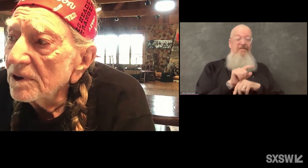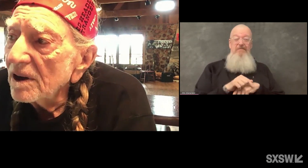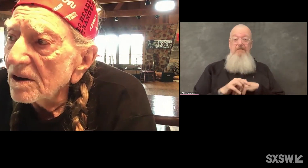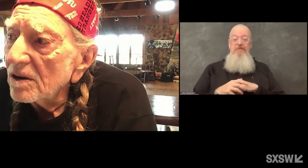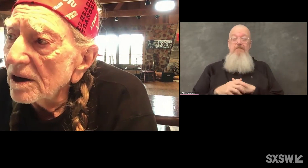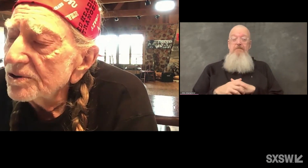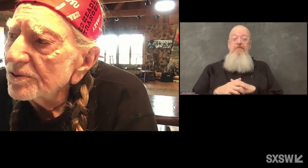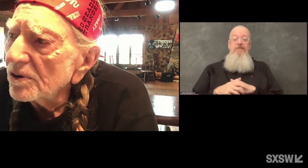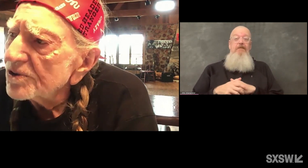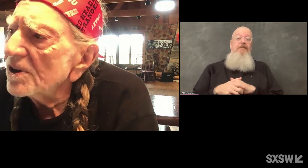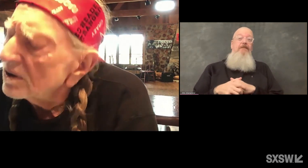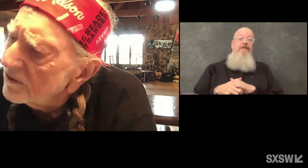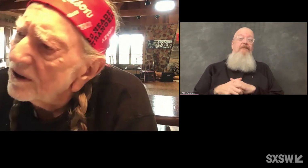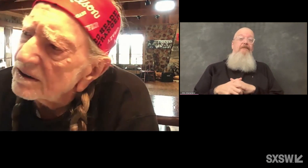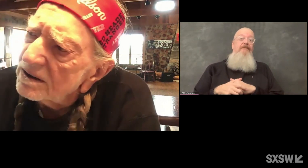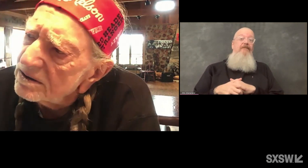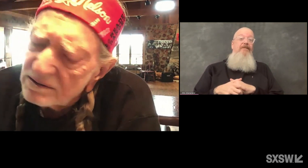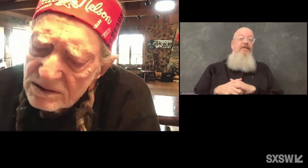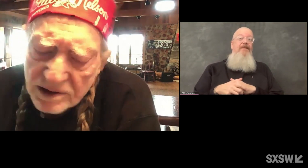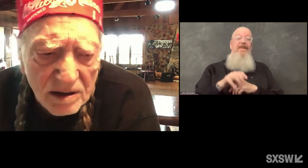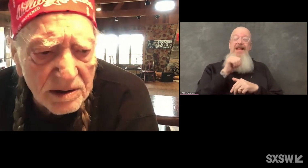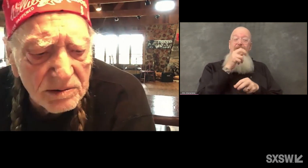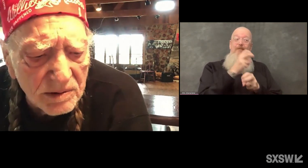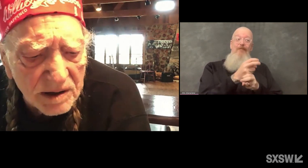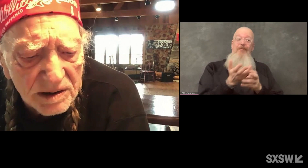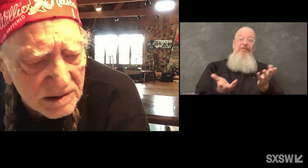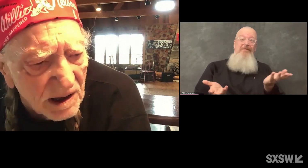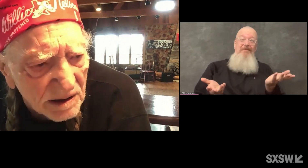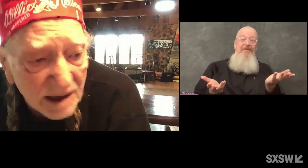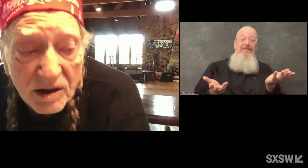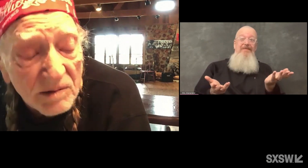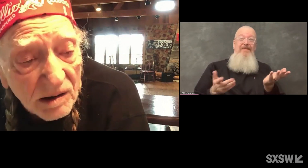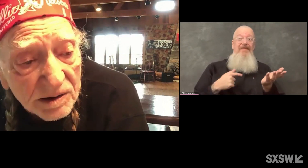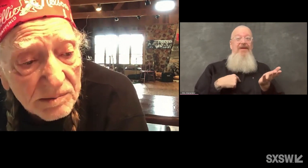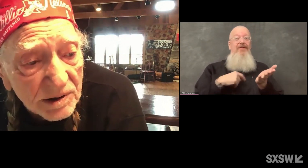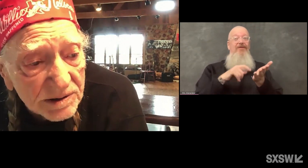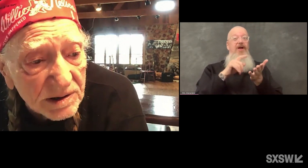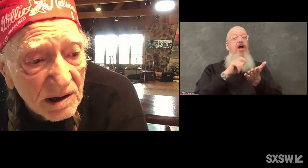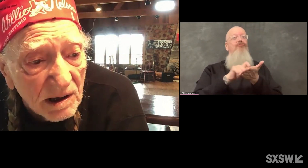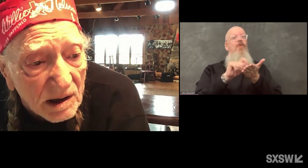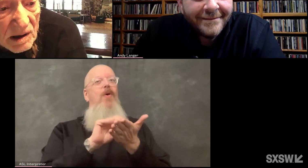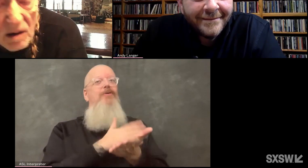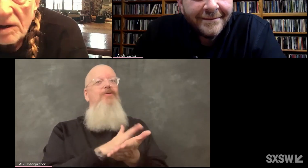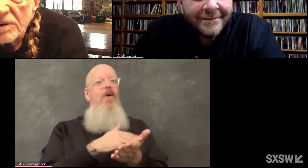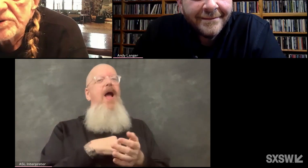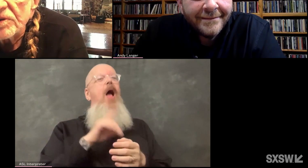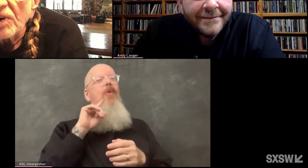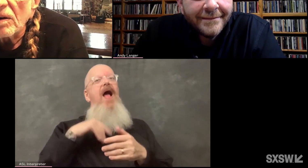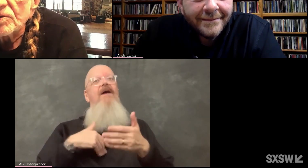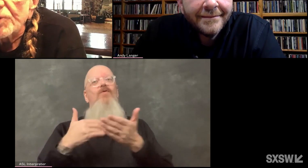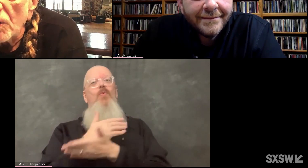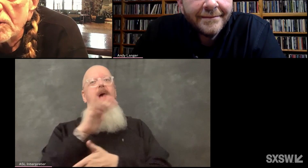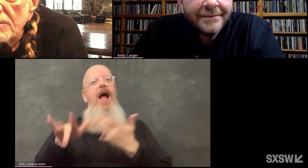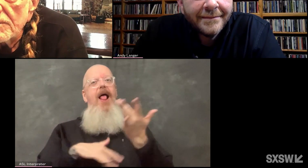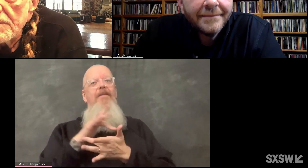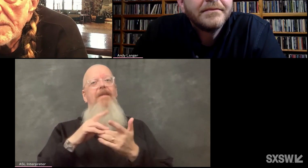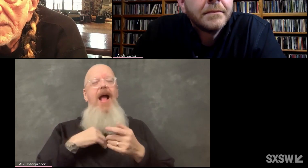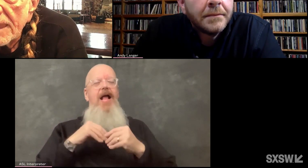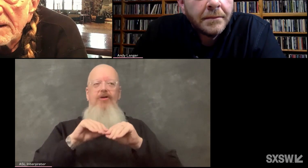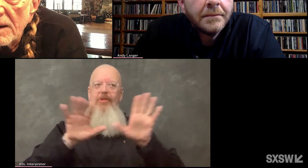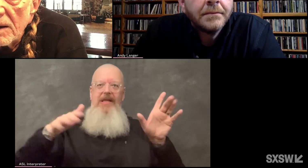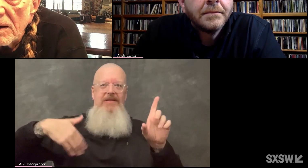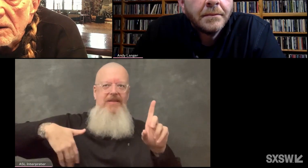it's really not hard. I just wrote a song, in fact, I just got a new record, it hadn't come out yet, but it's called Energy Follows Thought.